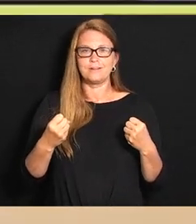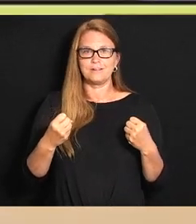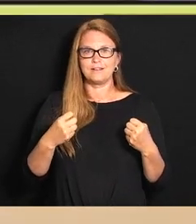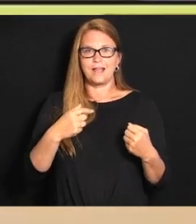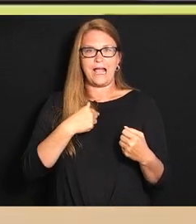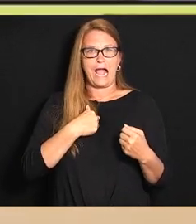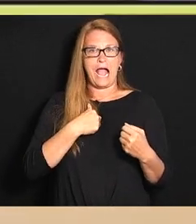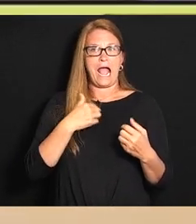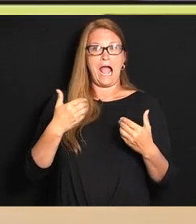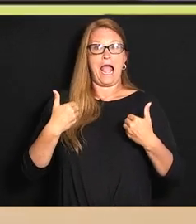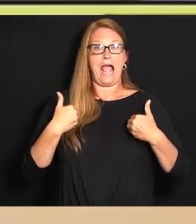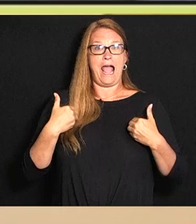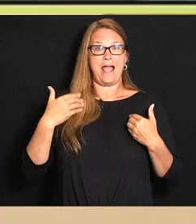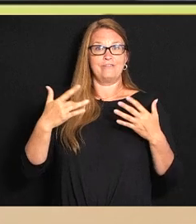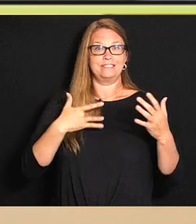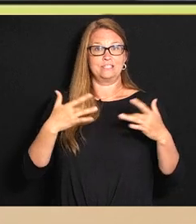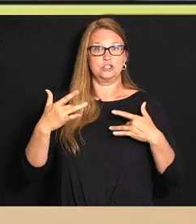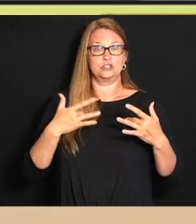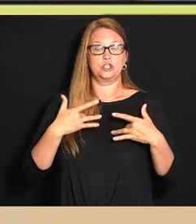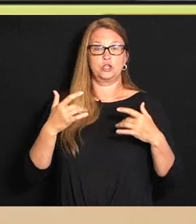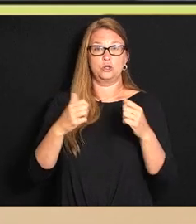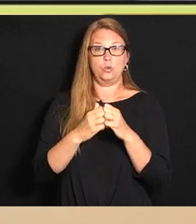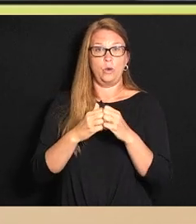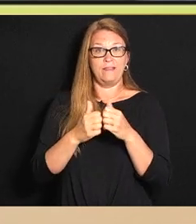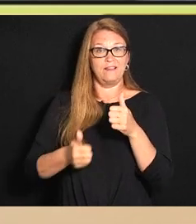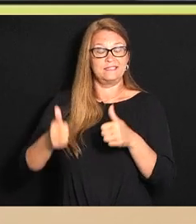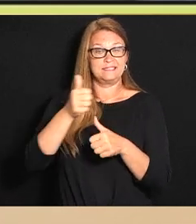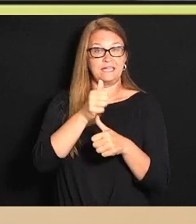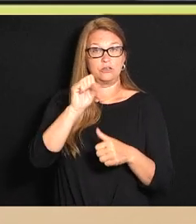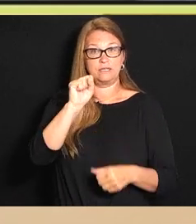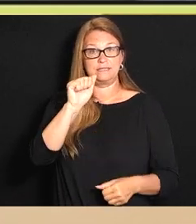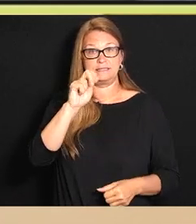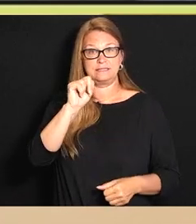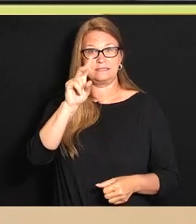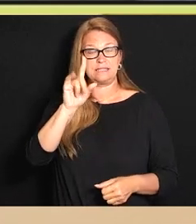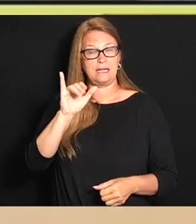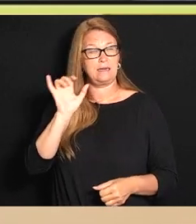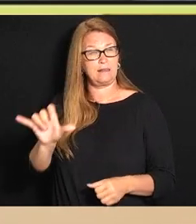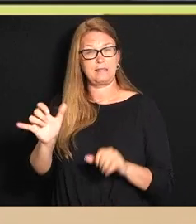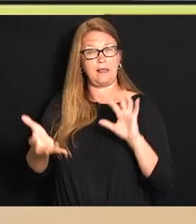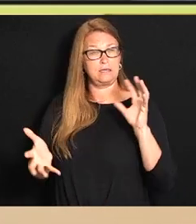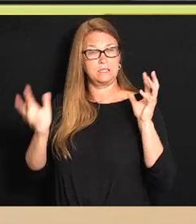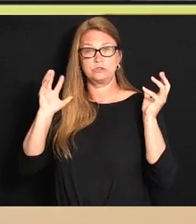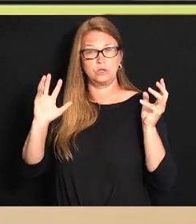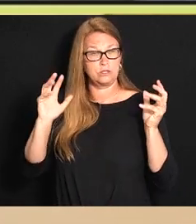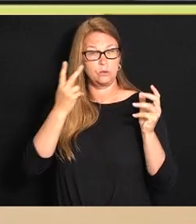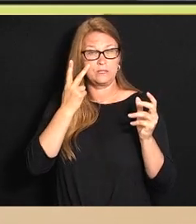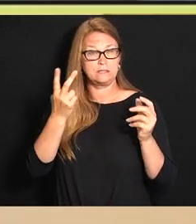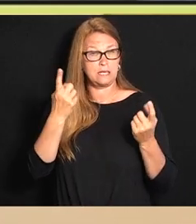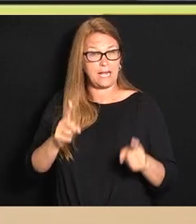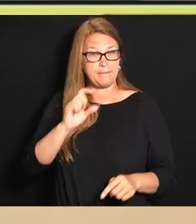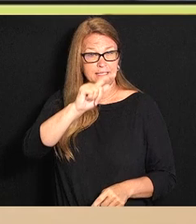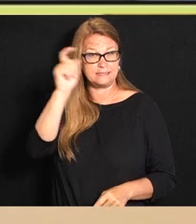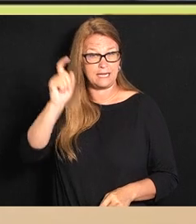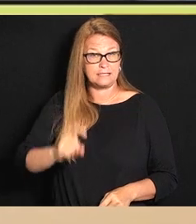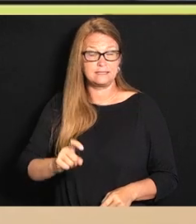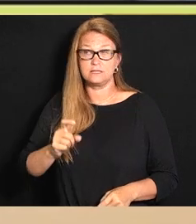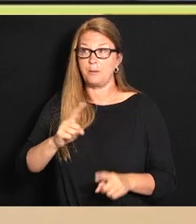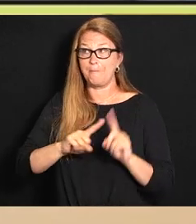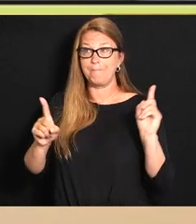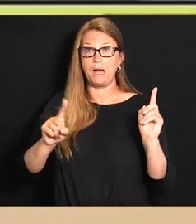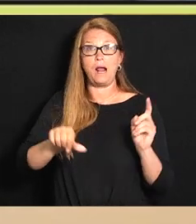concern with Secretary Sandys about the absolute tragedy that we saw in Texas but that we've seen